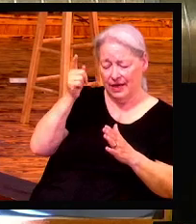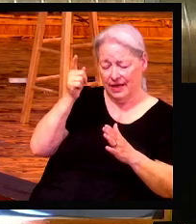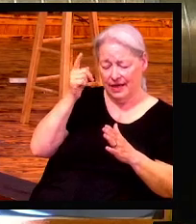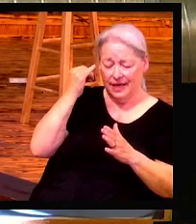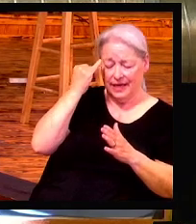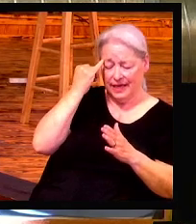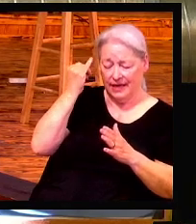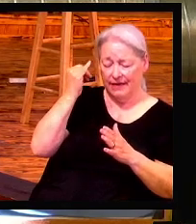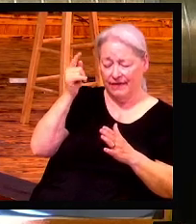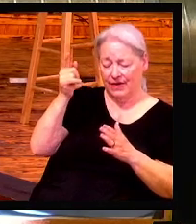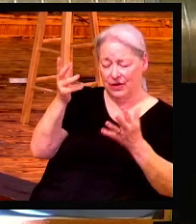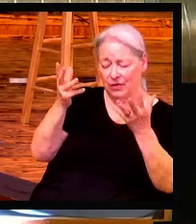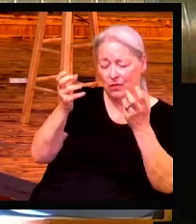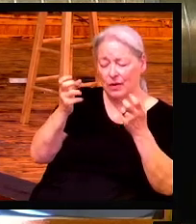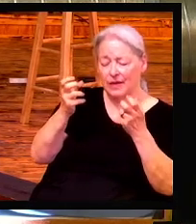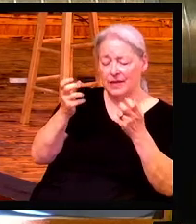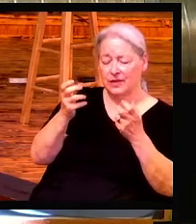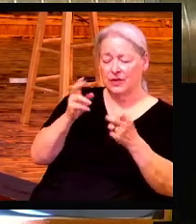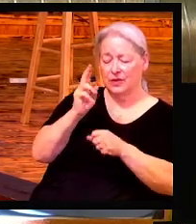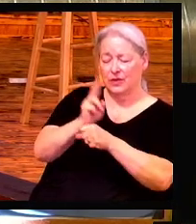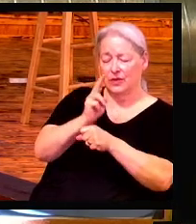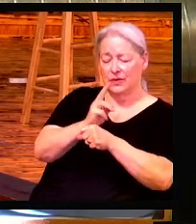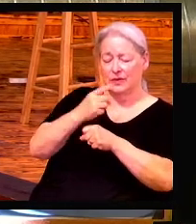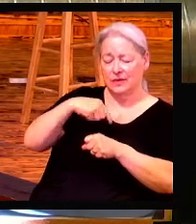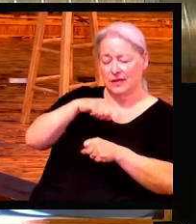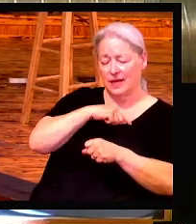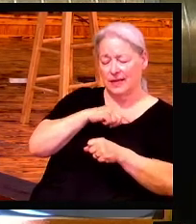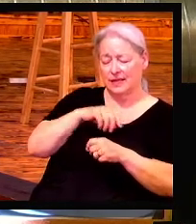Lord, we love you. We ask it all in Jesus' name. Amen.